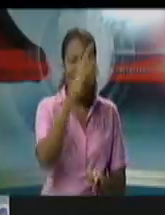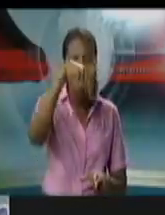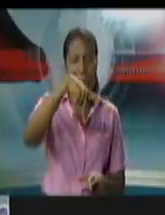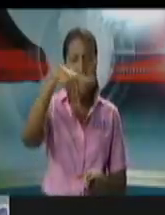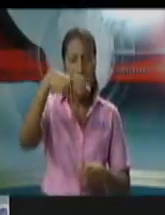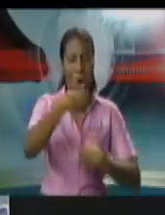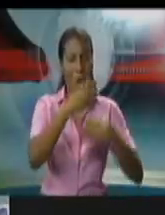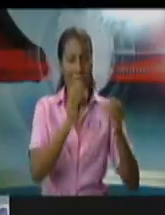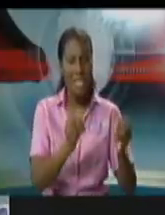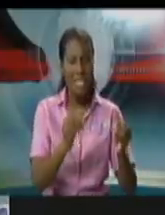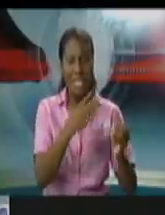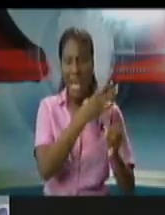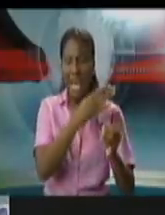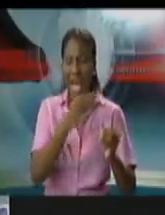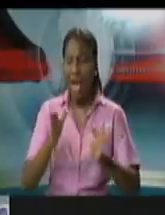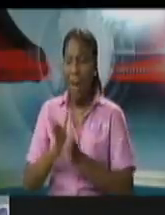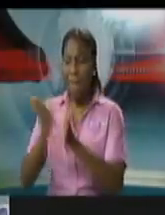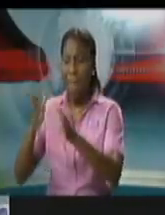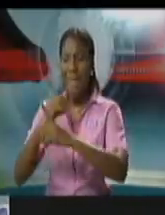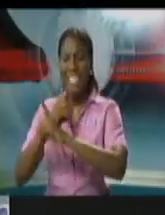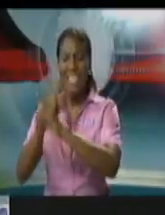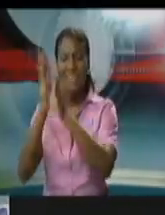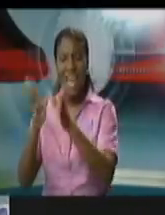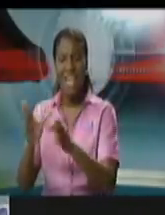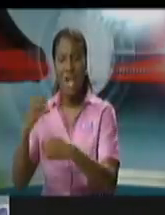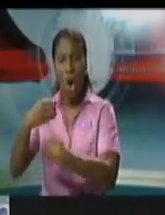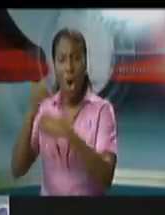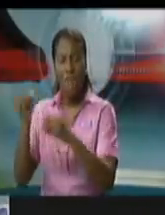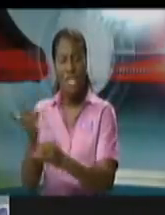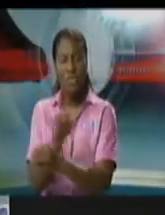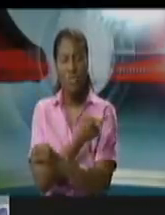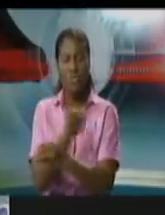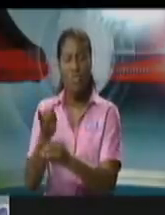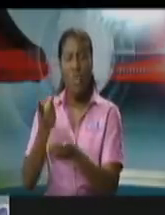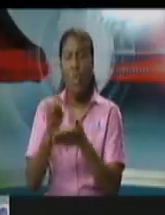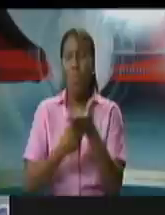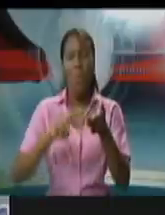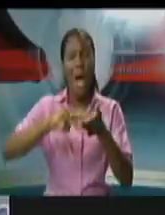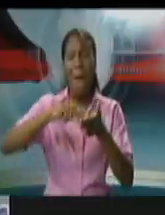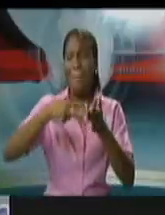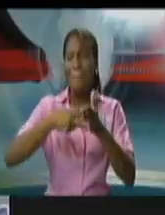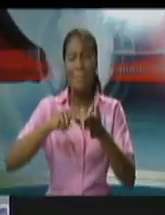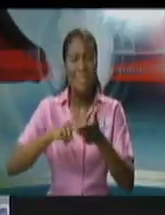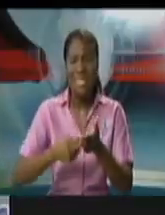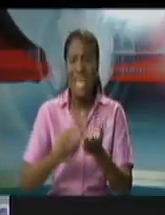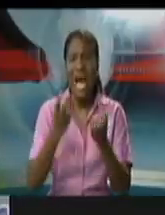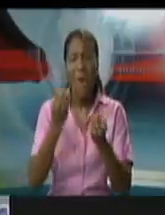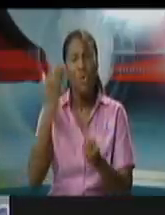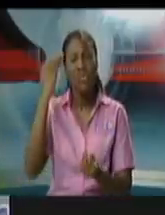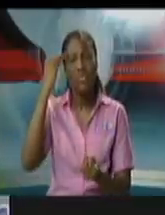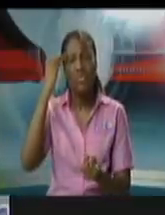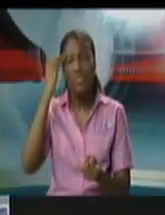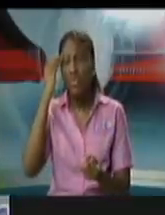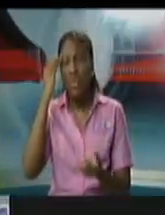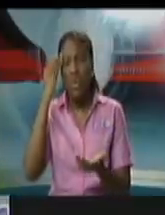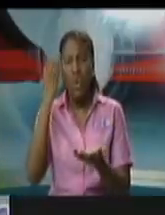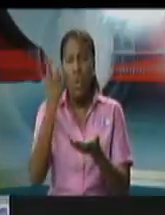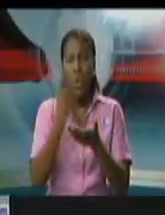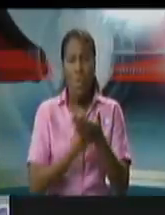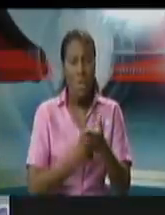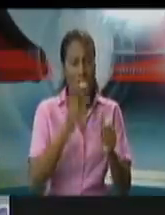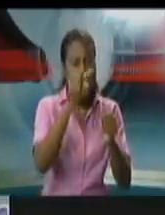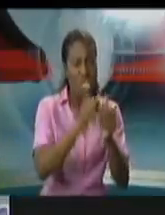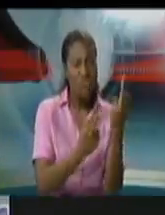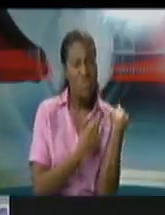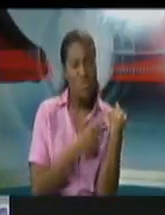and the public defender's office so that I'm clear on what their respective duty what distinguishes them what makes them different from each other